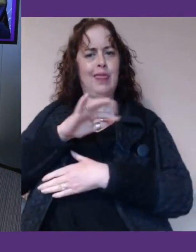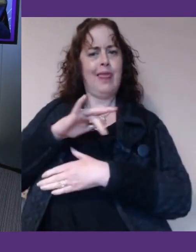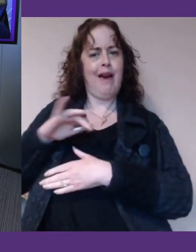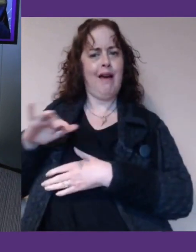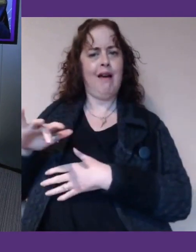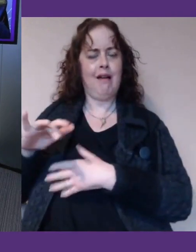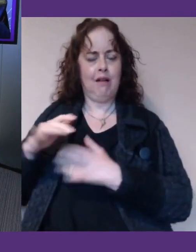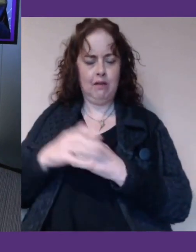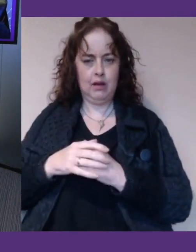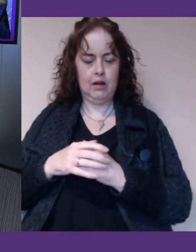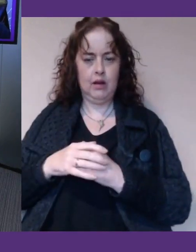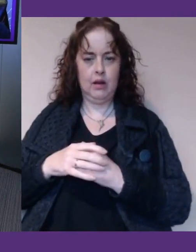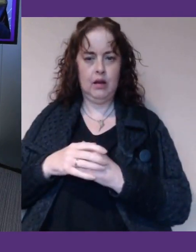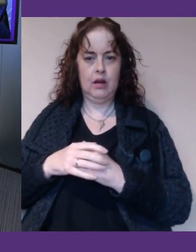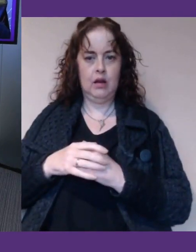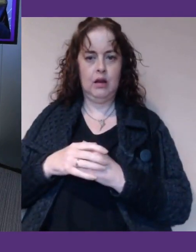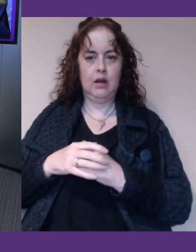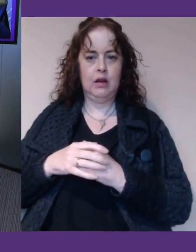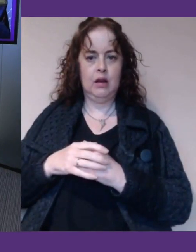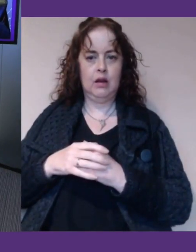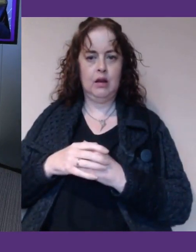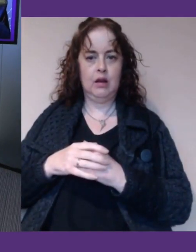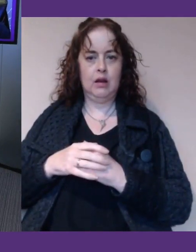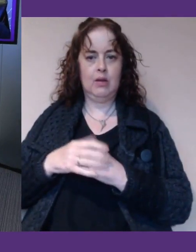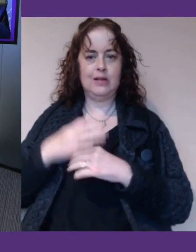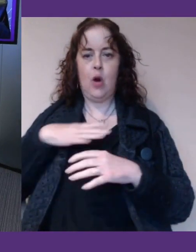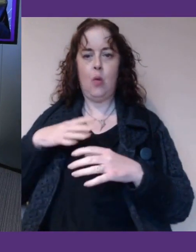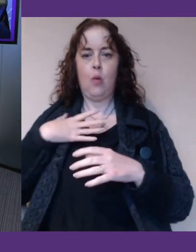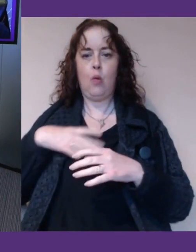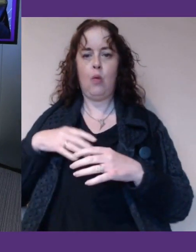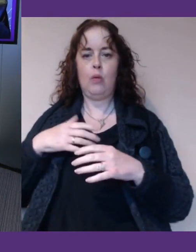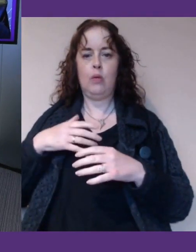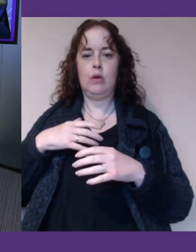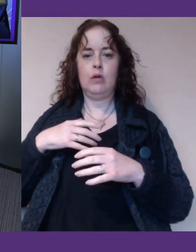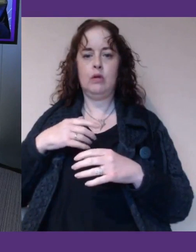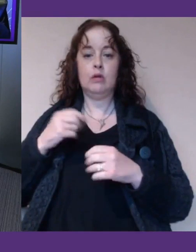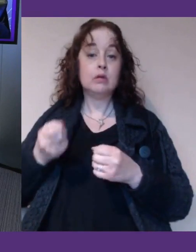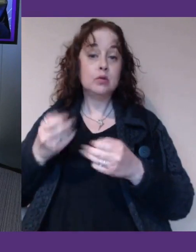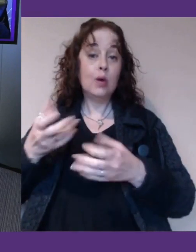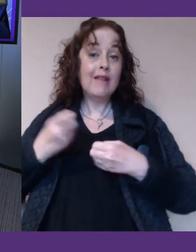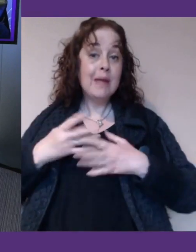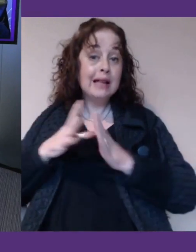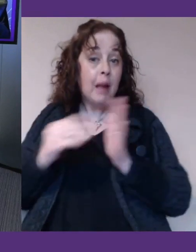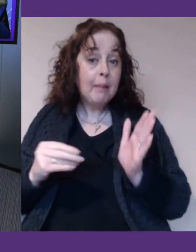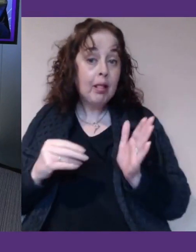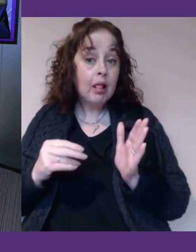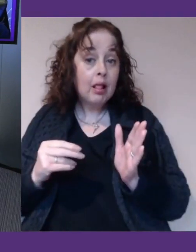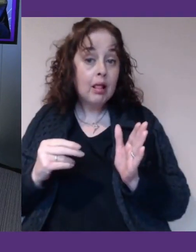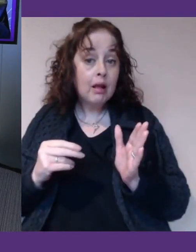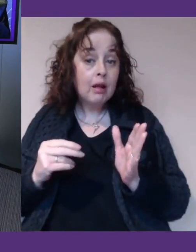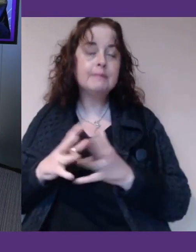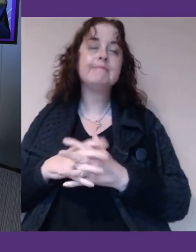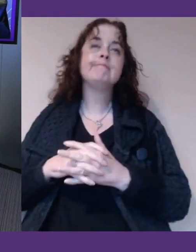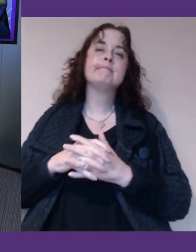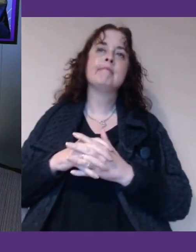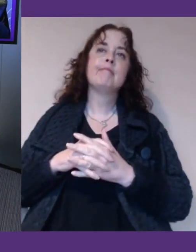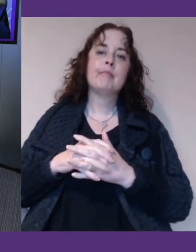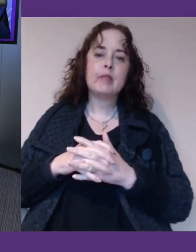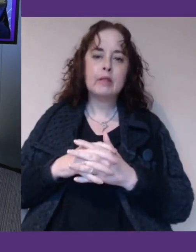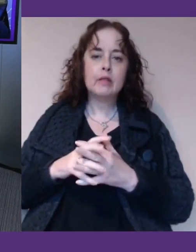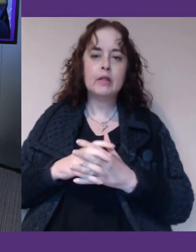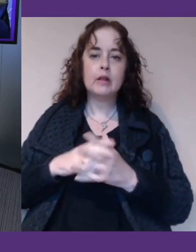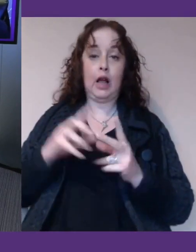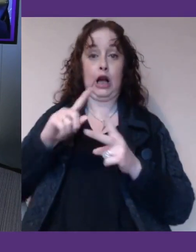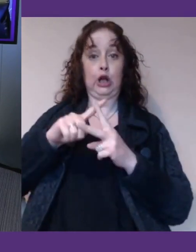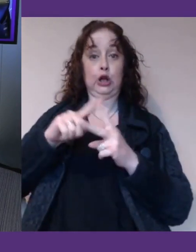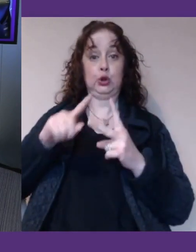But we don't need to restrict ourselves at all. You're to give me one. Well, I guess I'll give you two since you've set